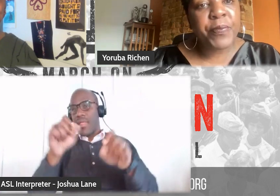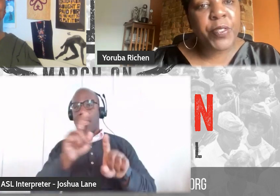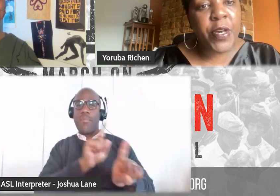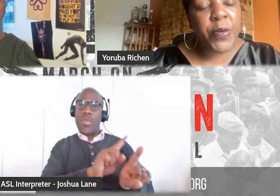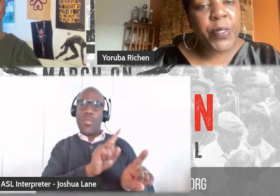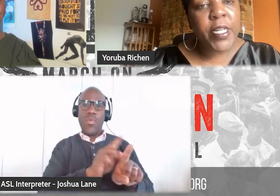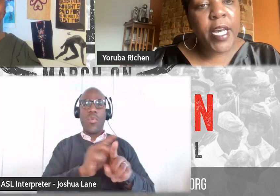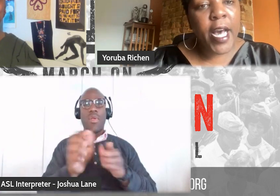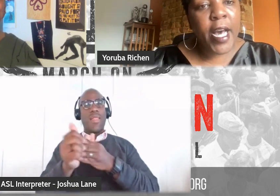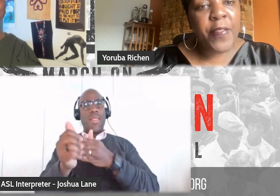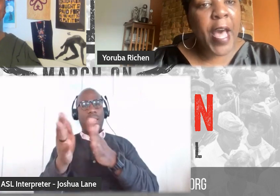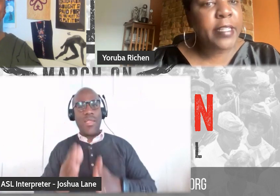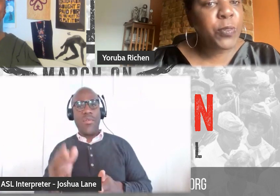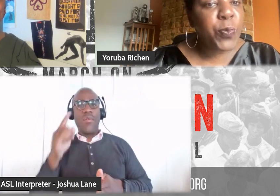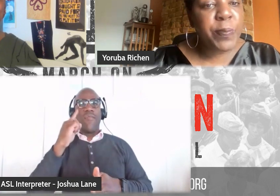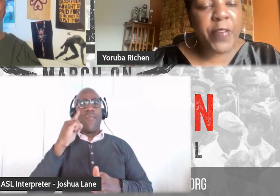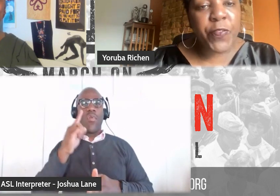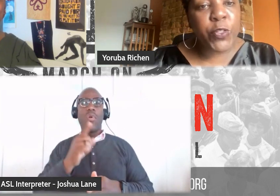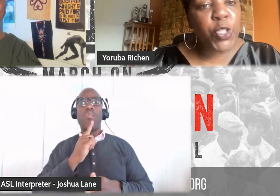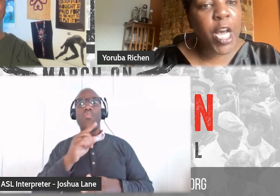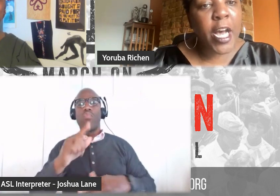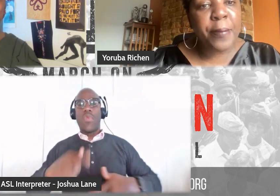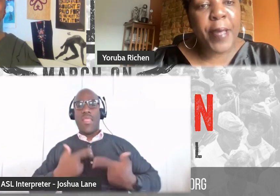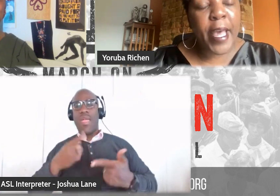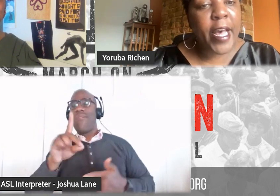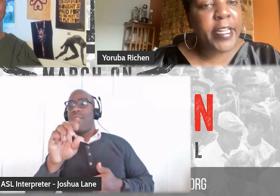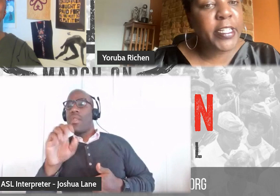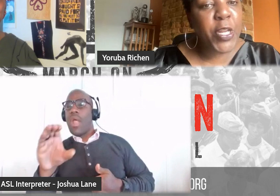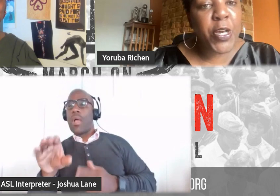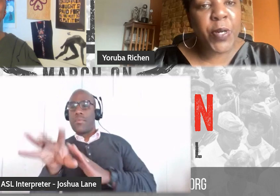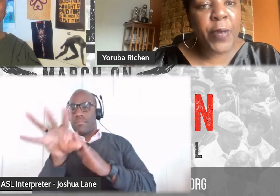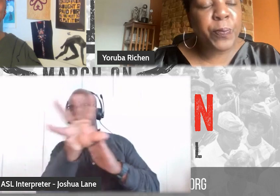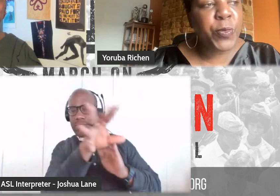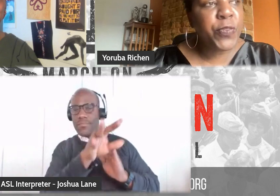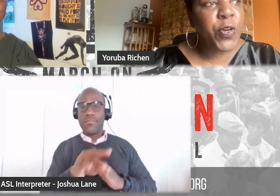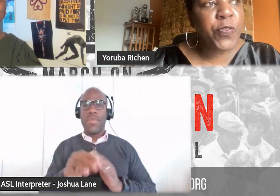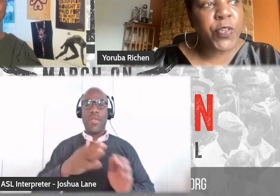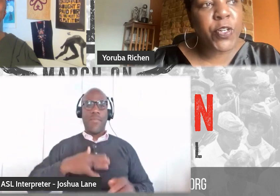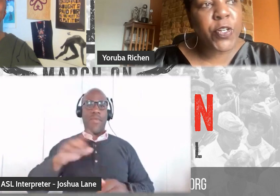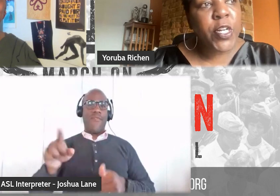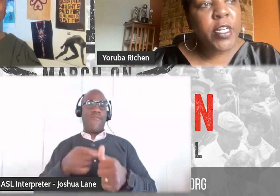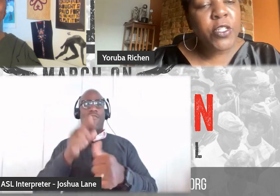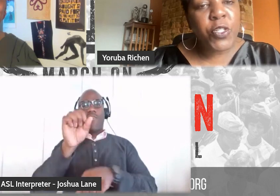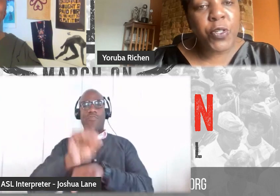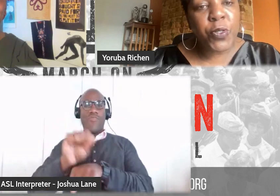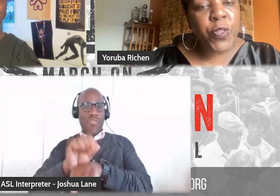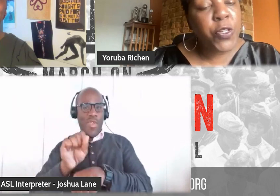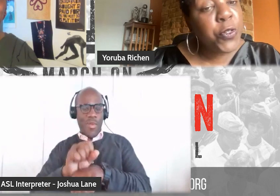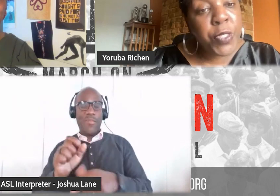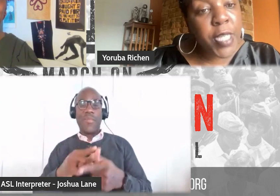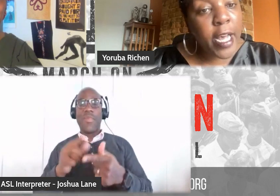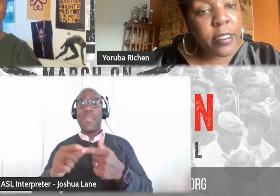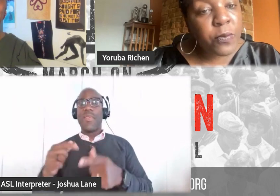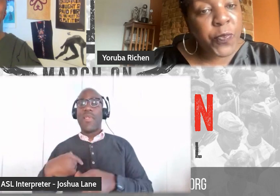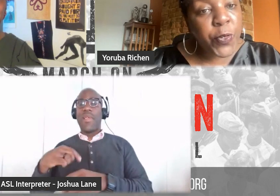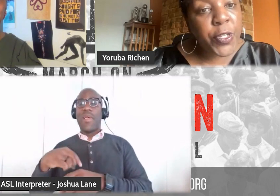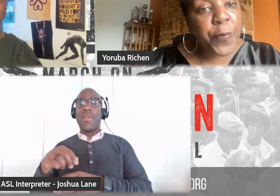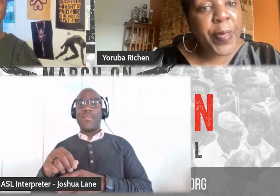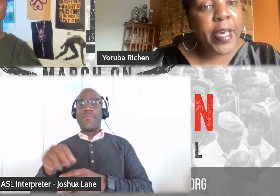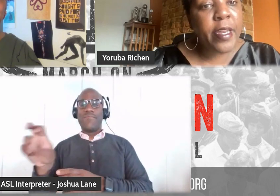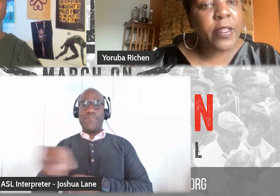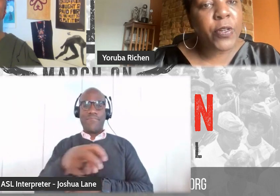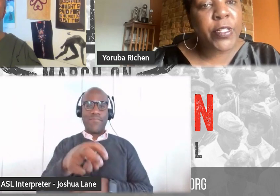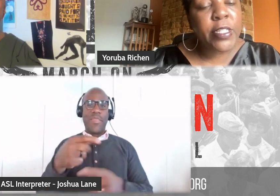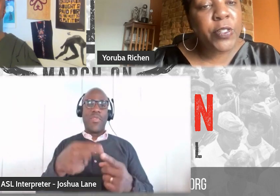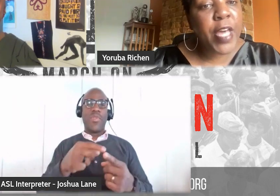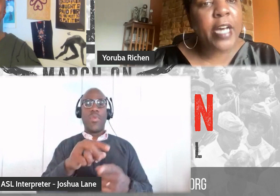Um, so, uh, that's, was my first job. And, you know, I moved over to the new size for a